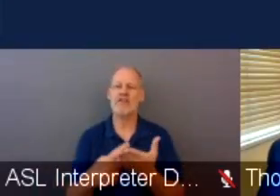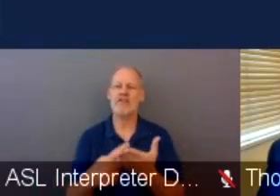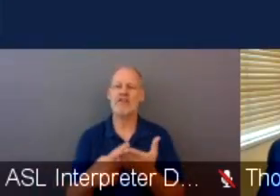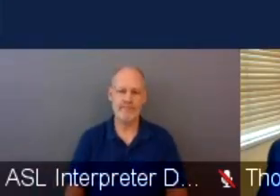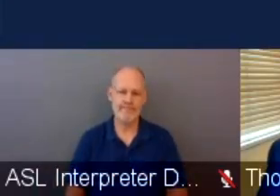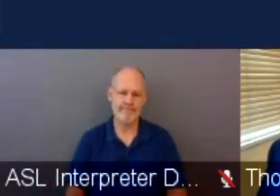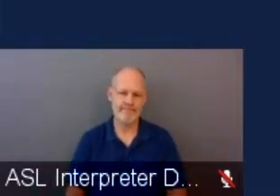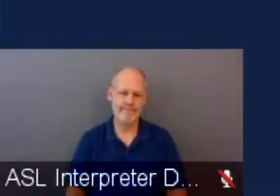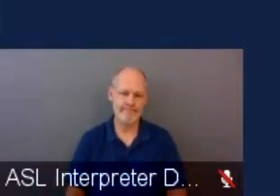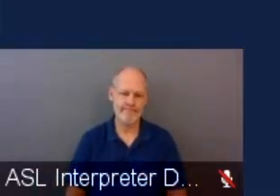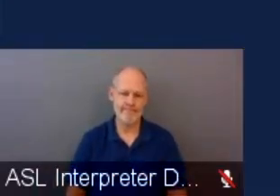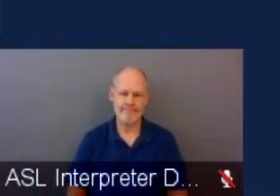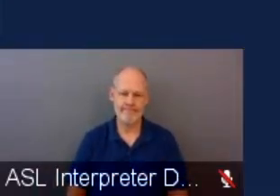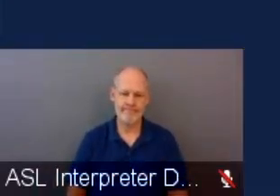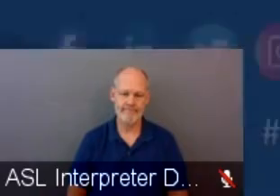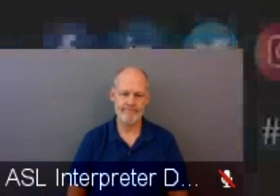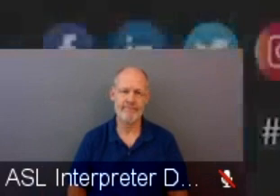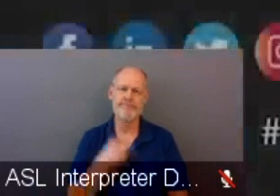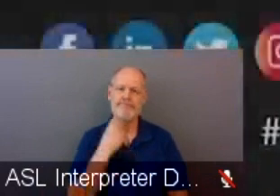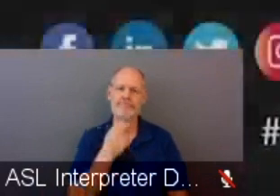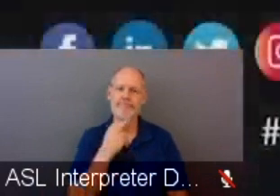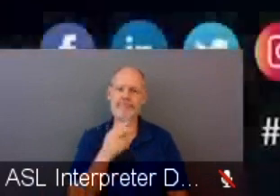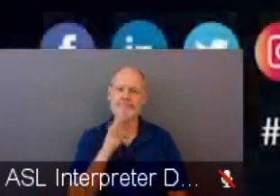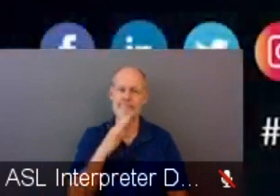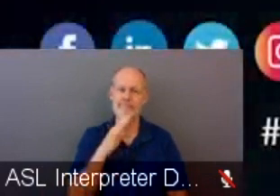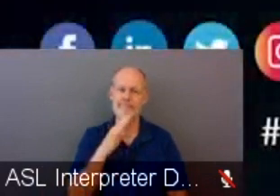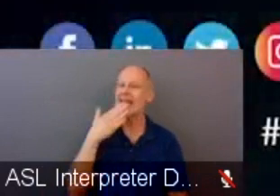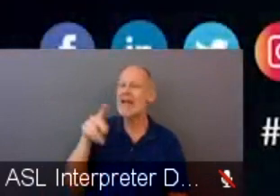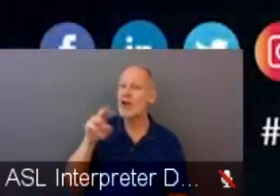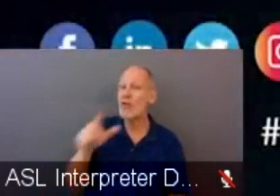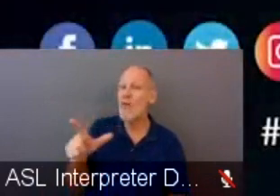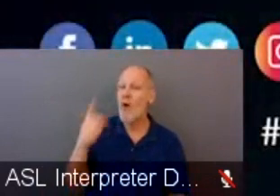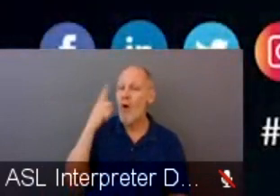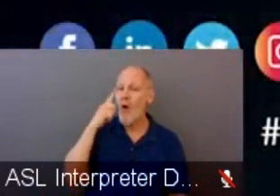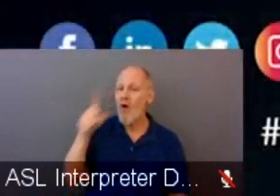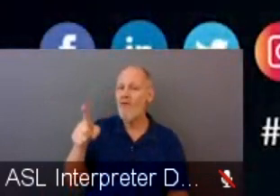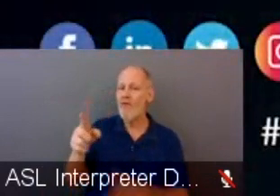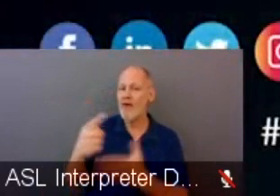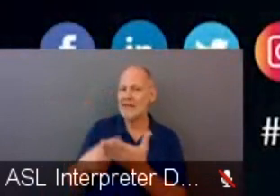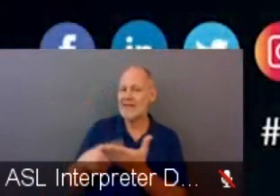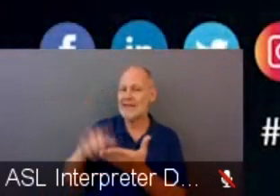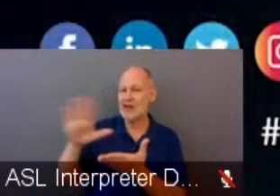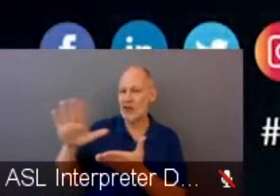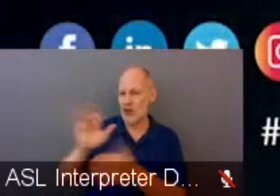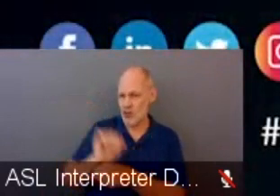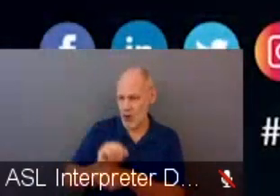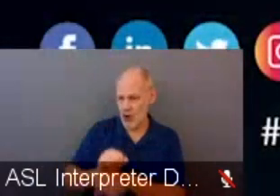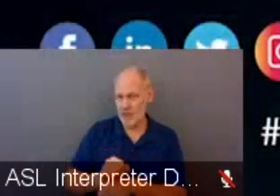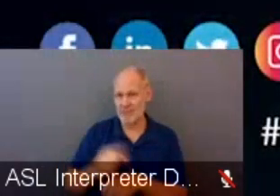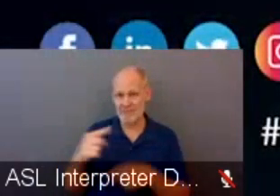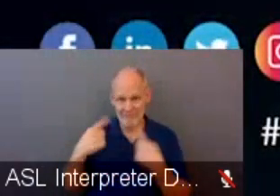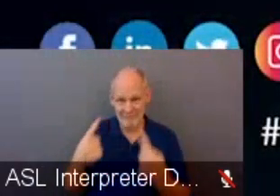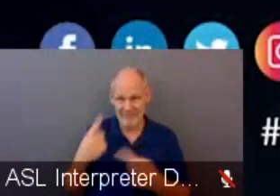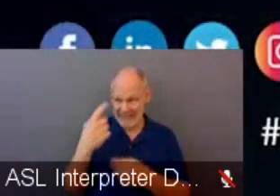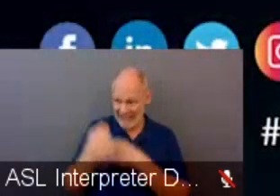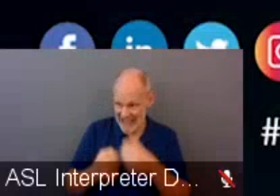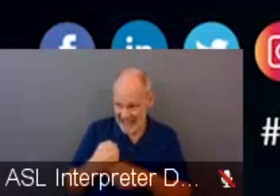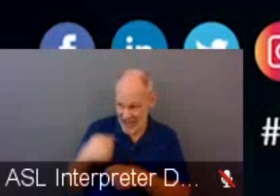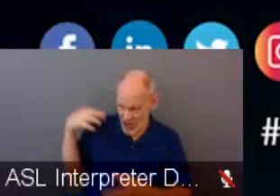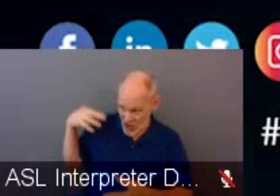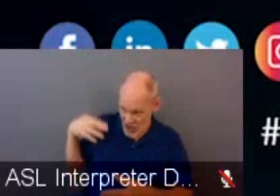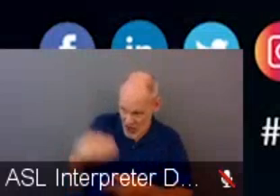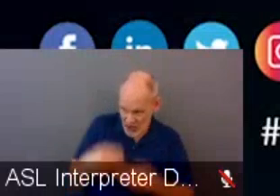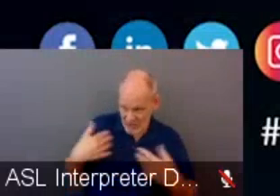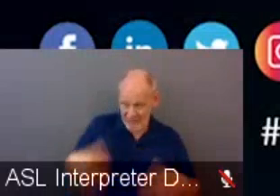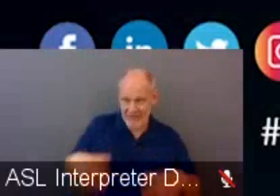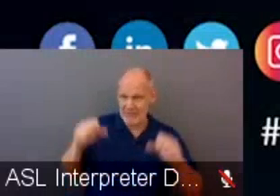Thank you, Paul, for joining us to discuss the efforts you're leading. Wow. This has been quite a year. It's been quite a year for you. It's been quite a year for the